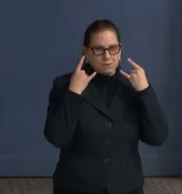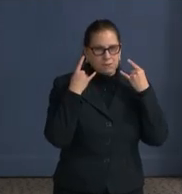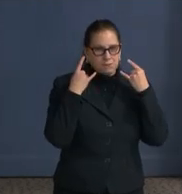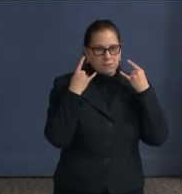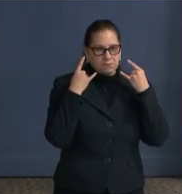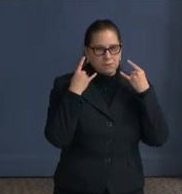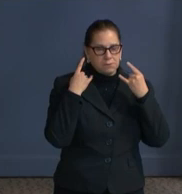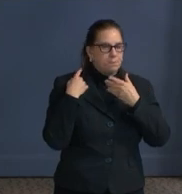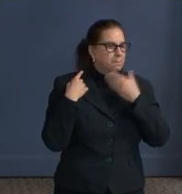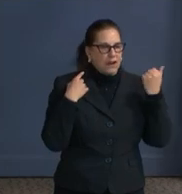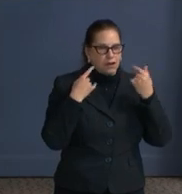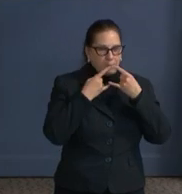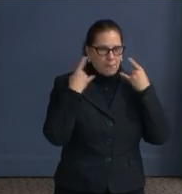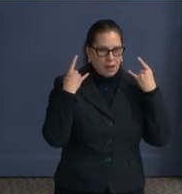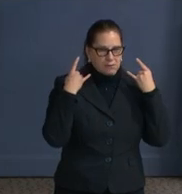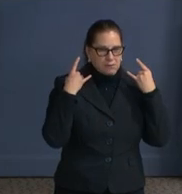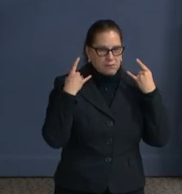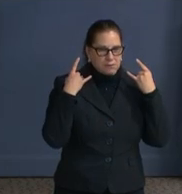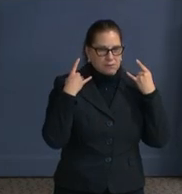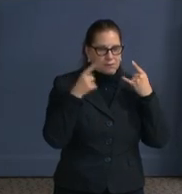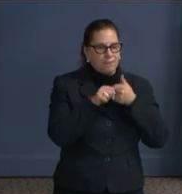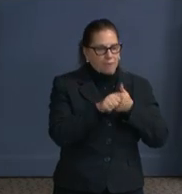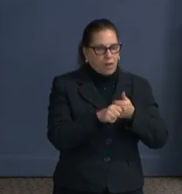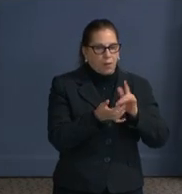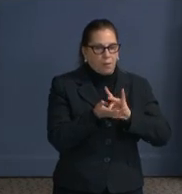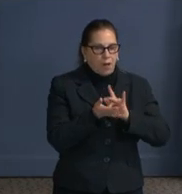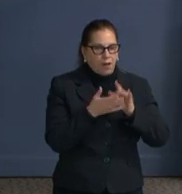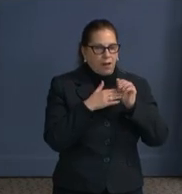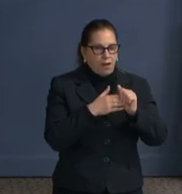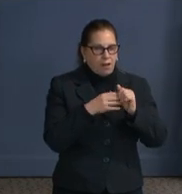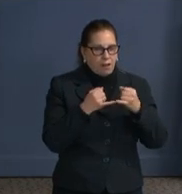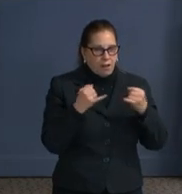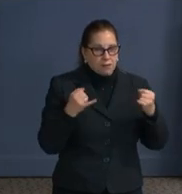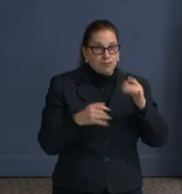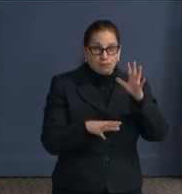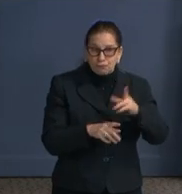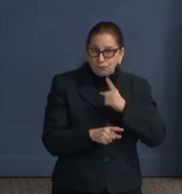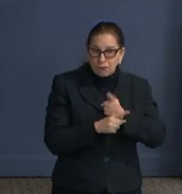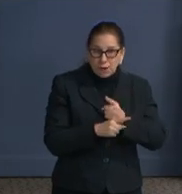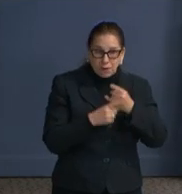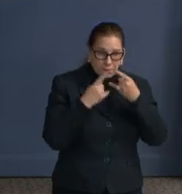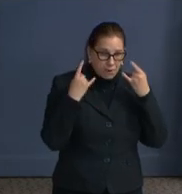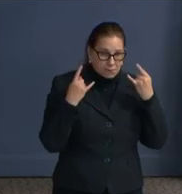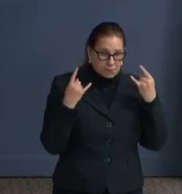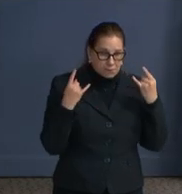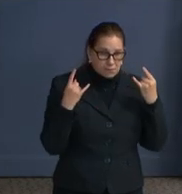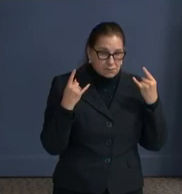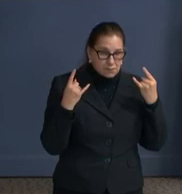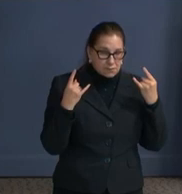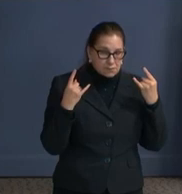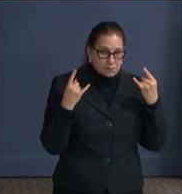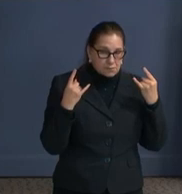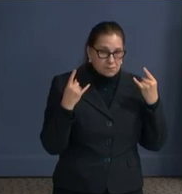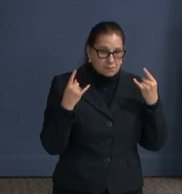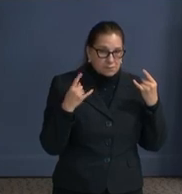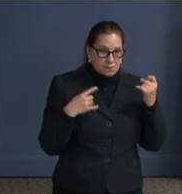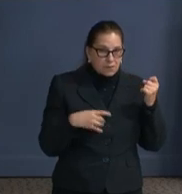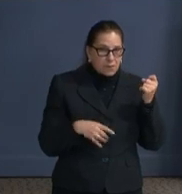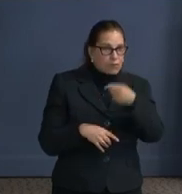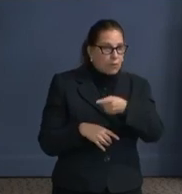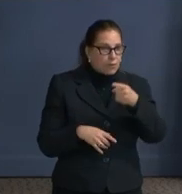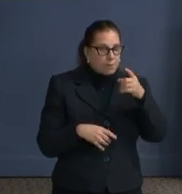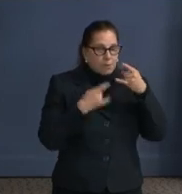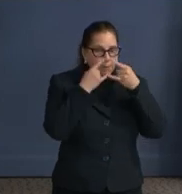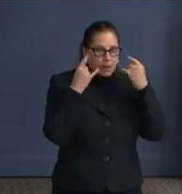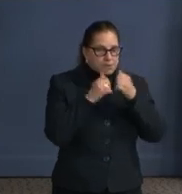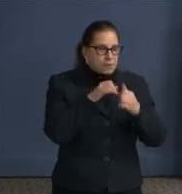following the mass guidance as written and wearing your mask correctly and properly and throwing away those masks with exhalation. That's.